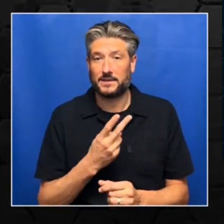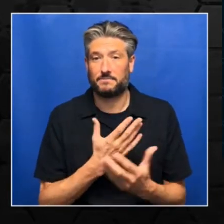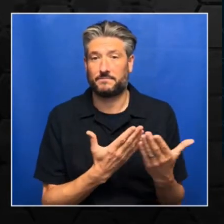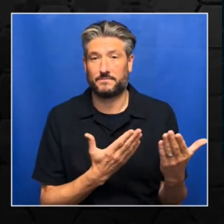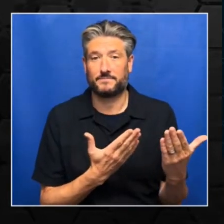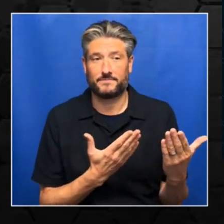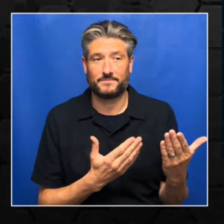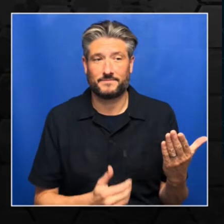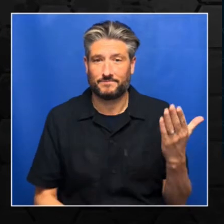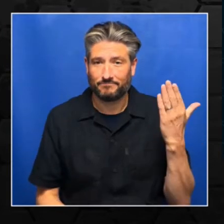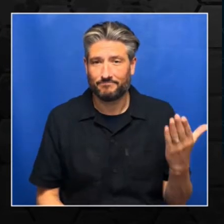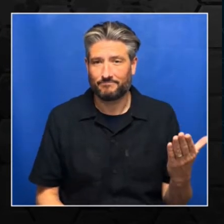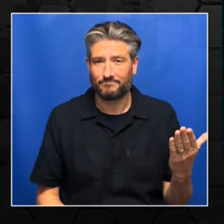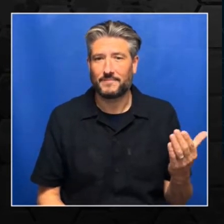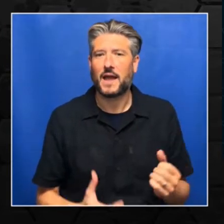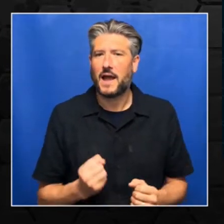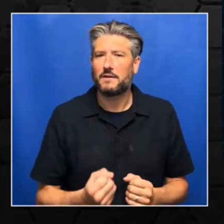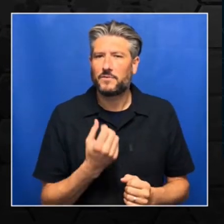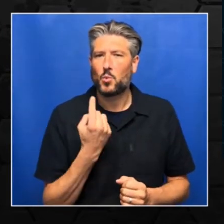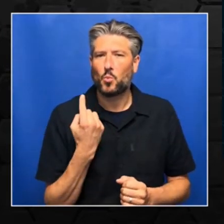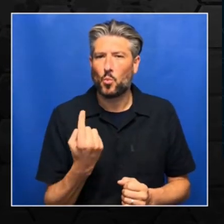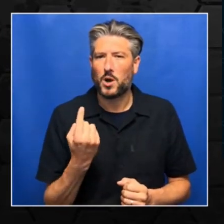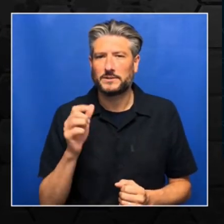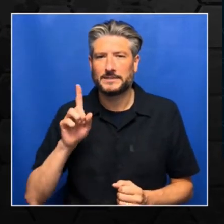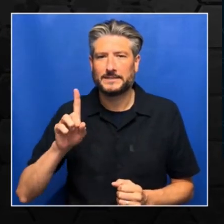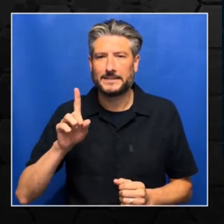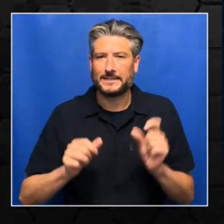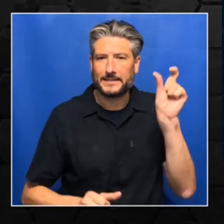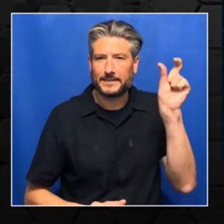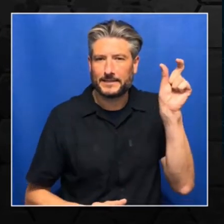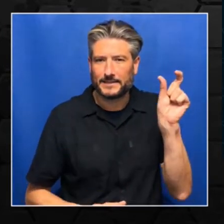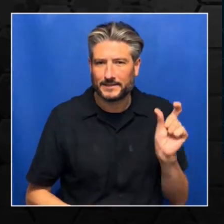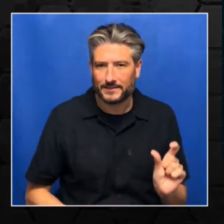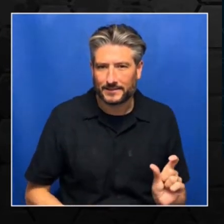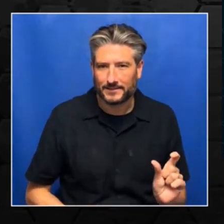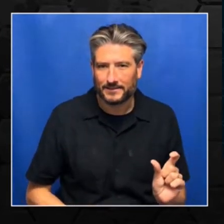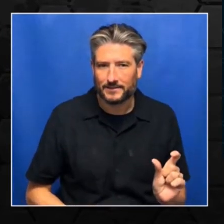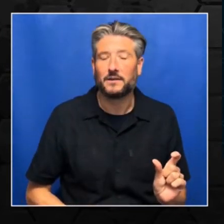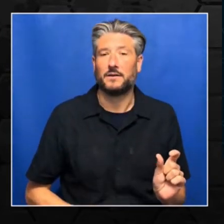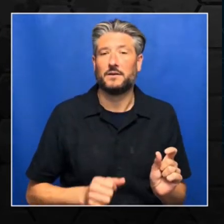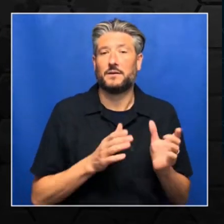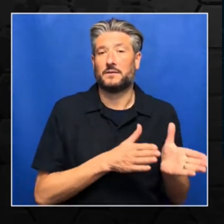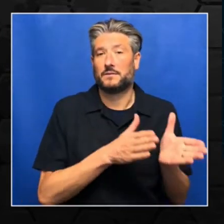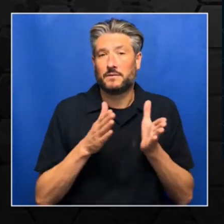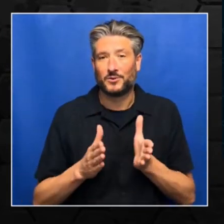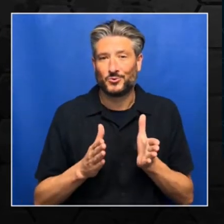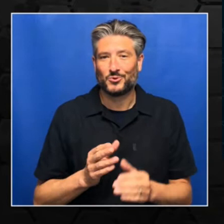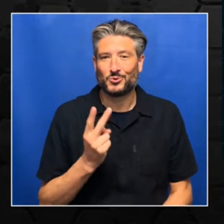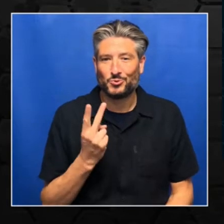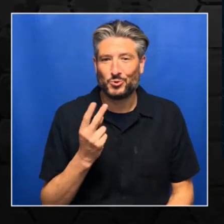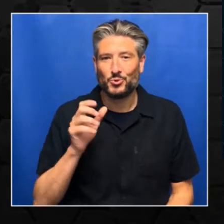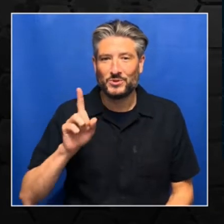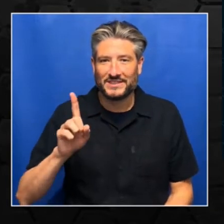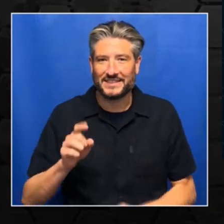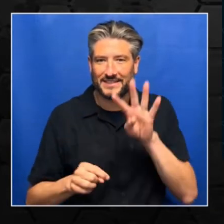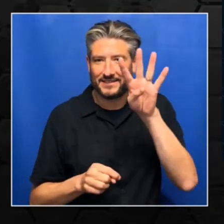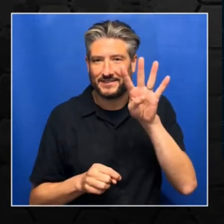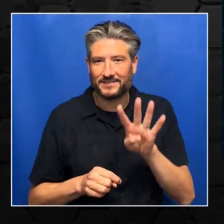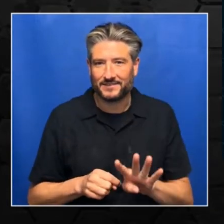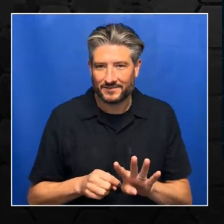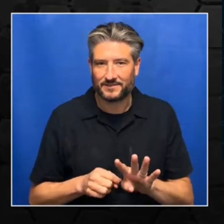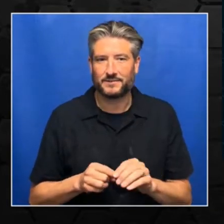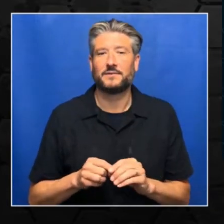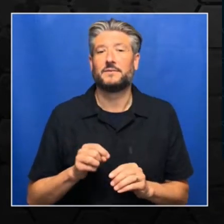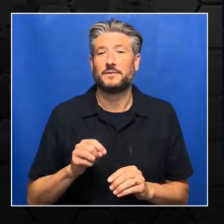one-dimensional tensor, which is called as vector. Then we have two-dimensional tensor, which is called as matrix. And then we have